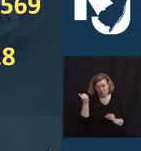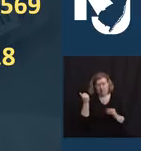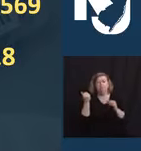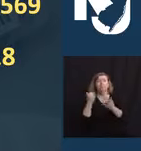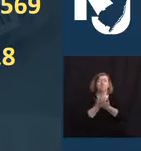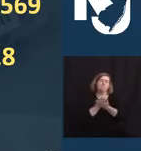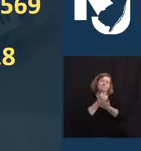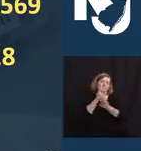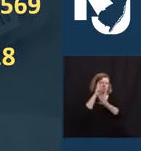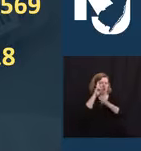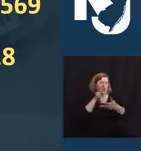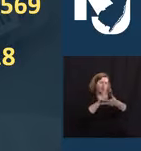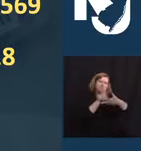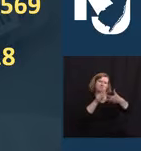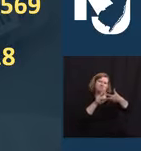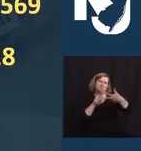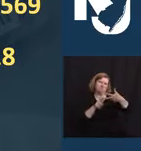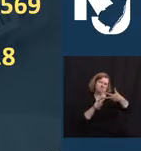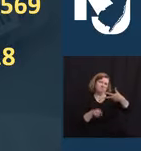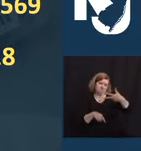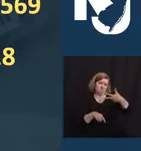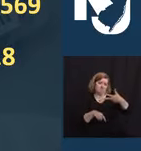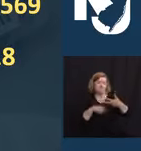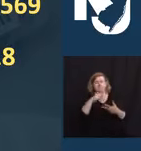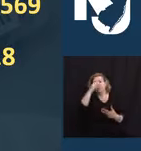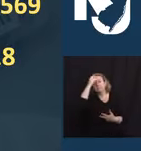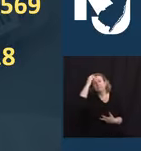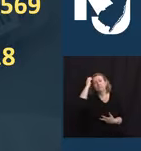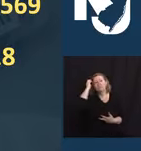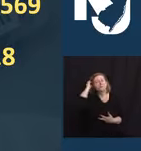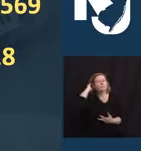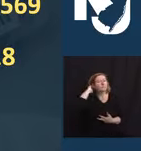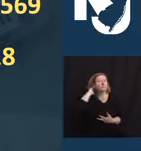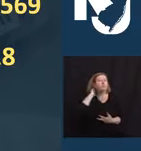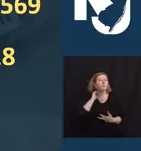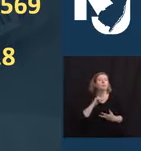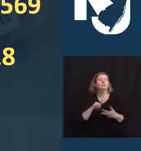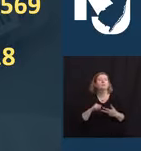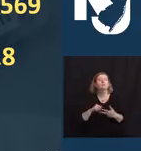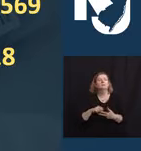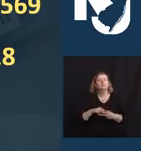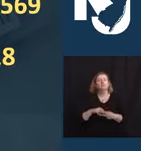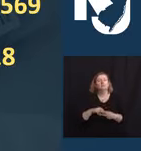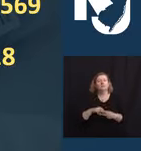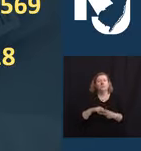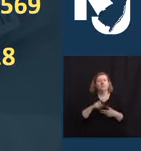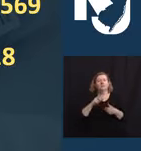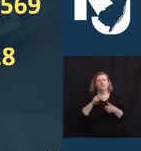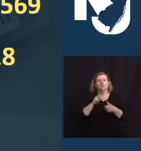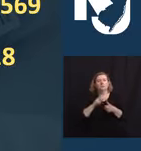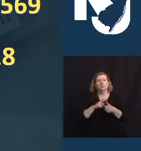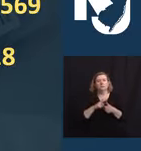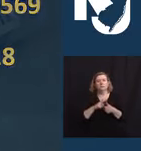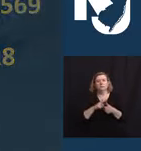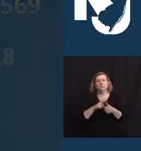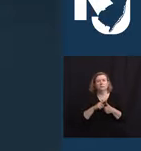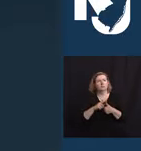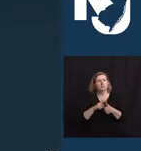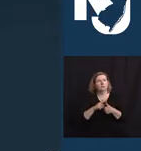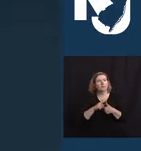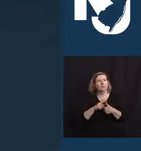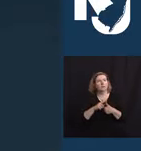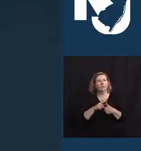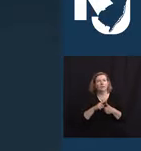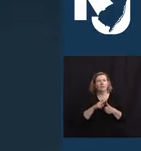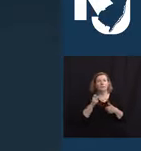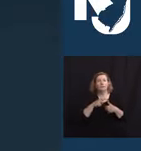minute as we do every day to honor the lives of three who we have lost recently. I want to begin today by remembering Newark's